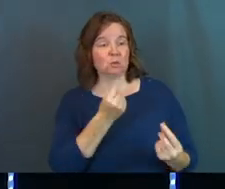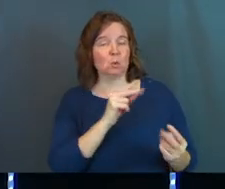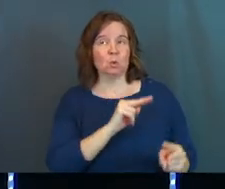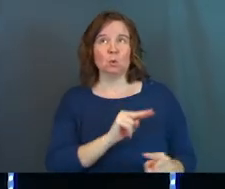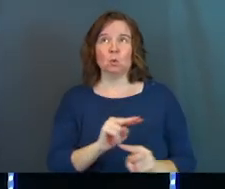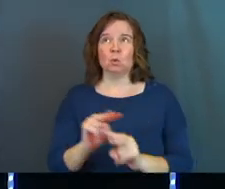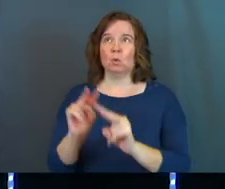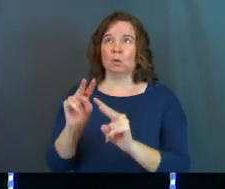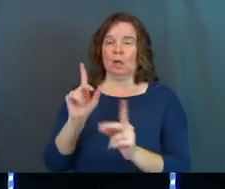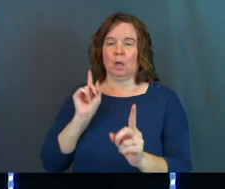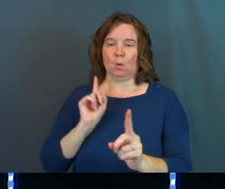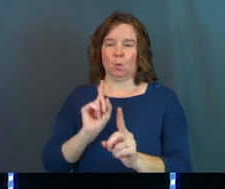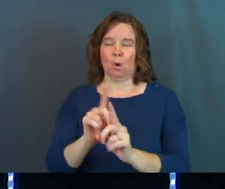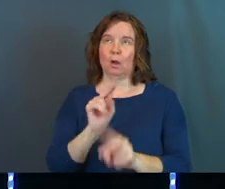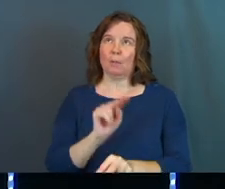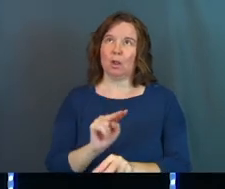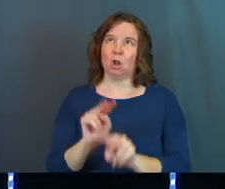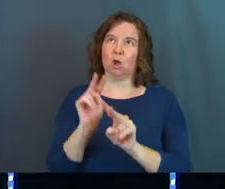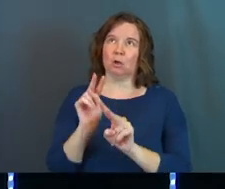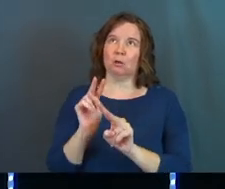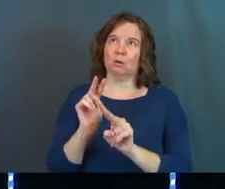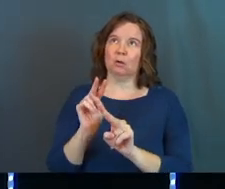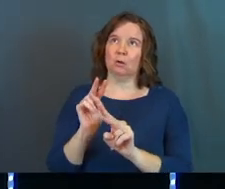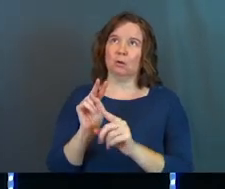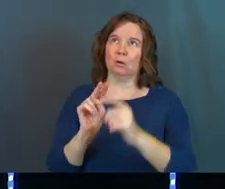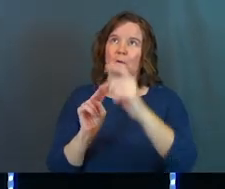do, Israelites, is walk up and look.